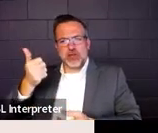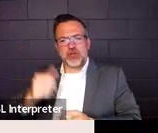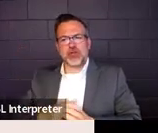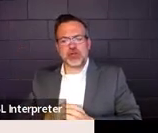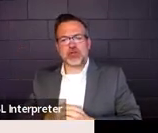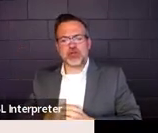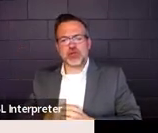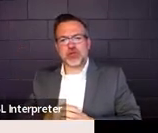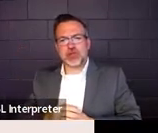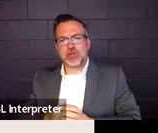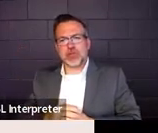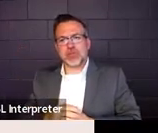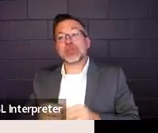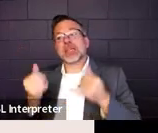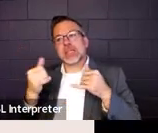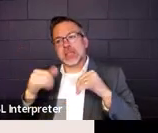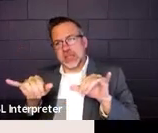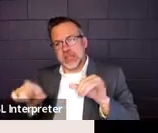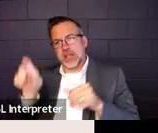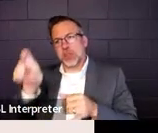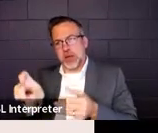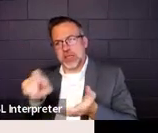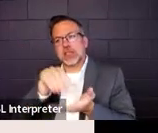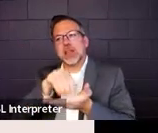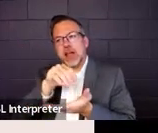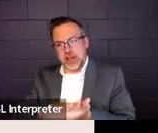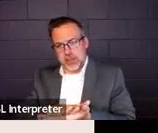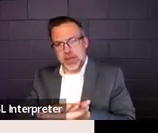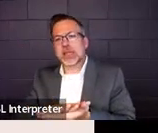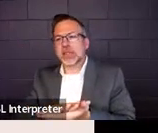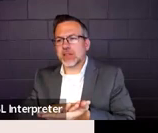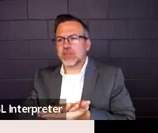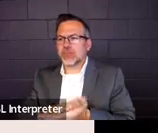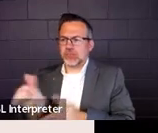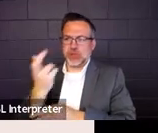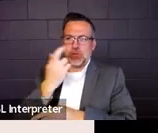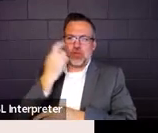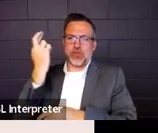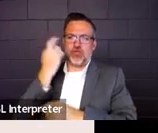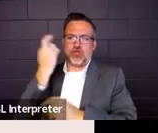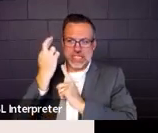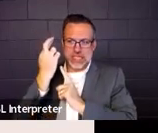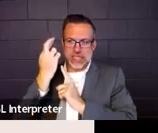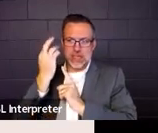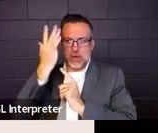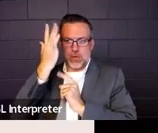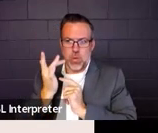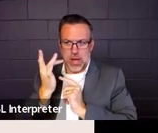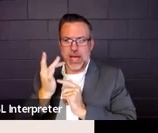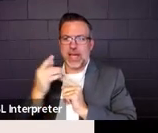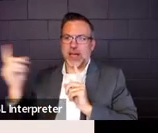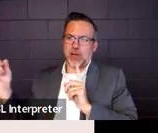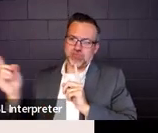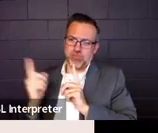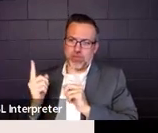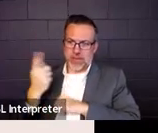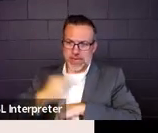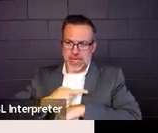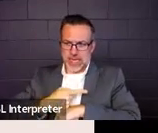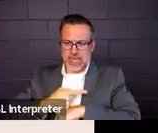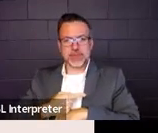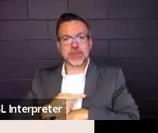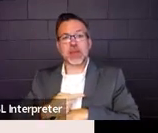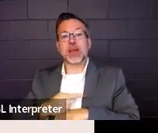You still need to document in the written notice the medical basis for the abbreviated day. At that